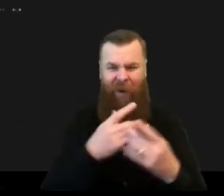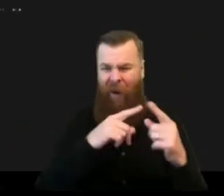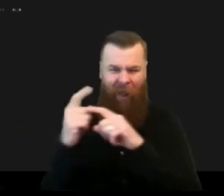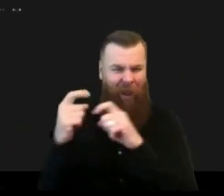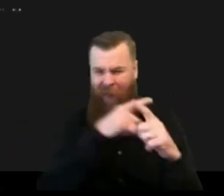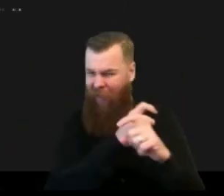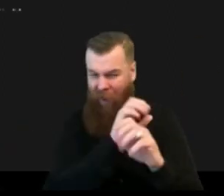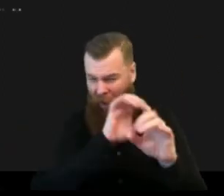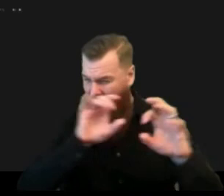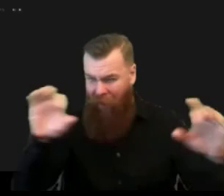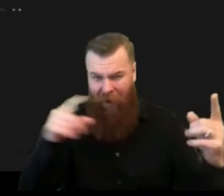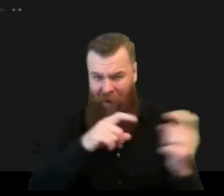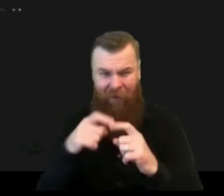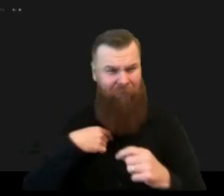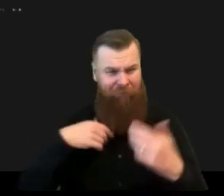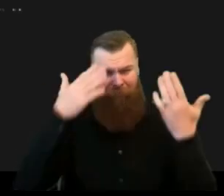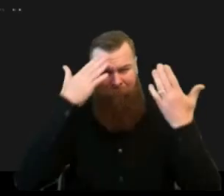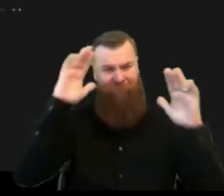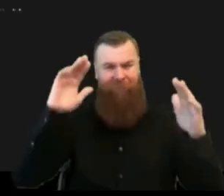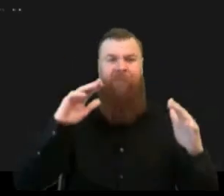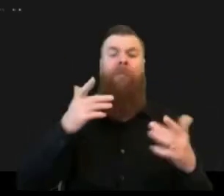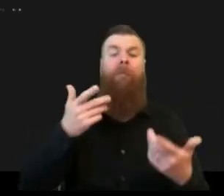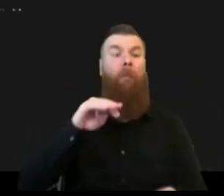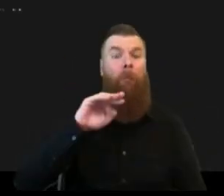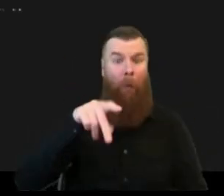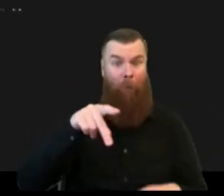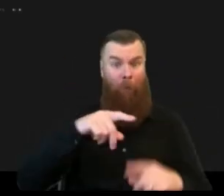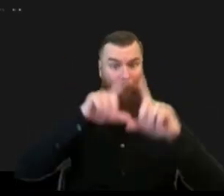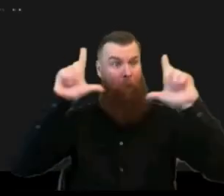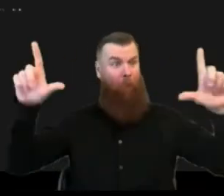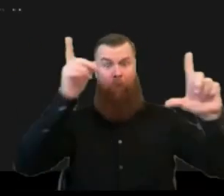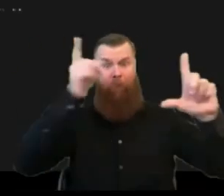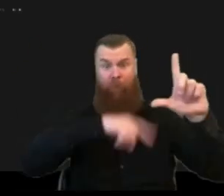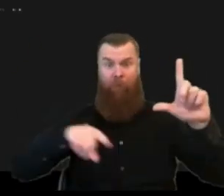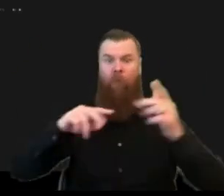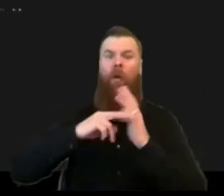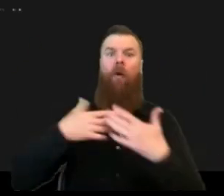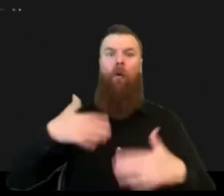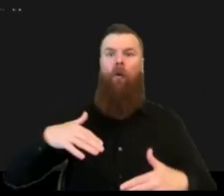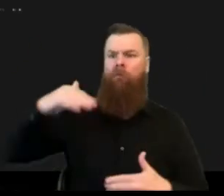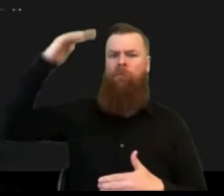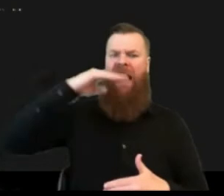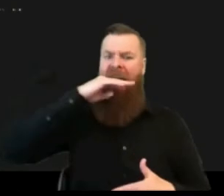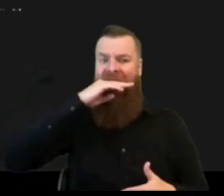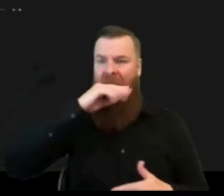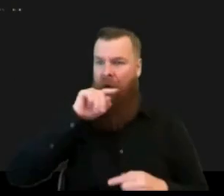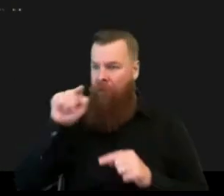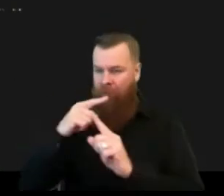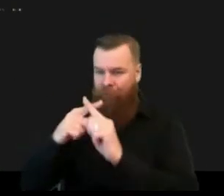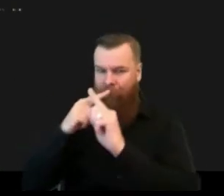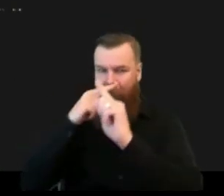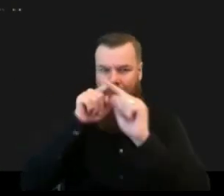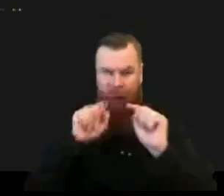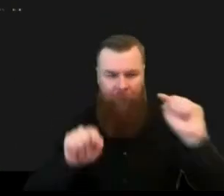maps that show high risk areas would be useful to any disaster preparedness effort of course um